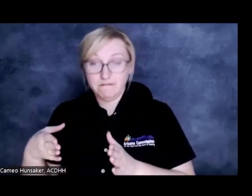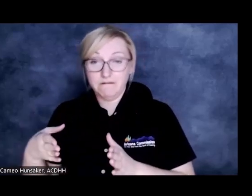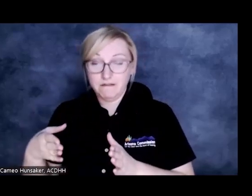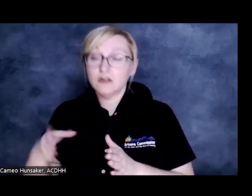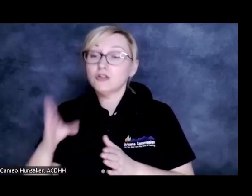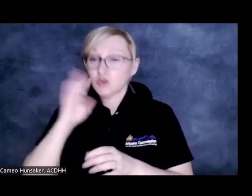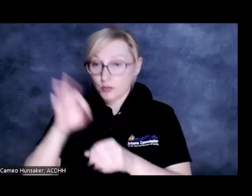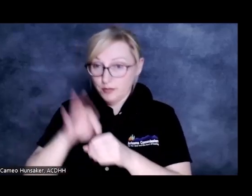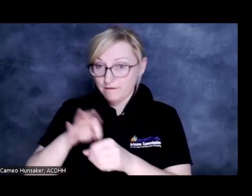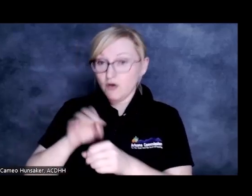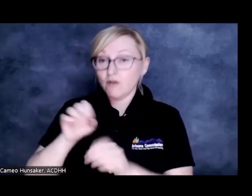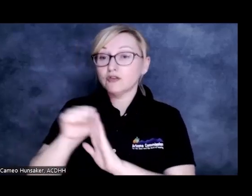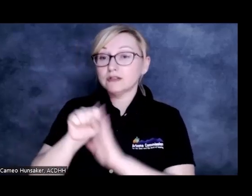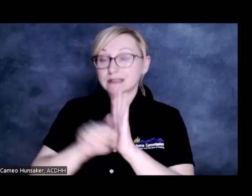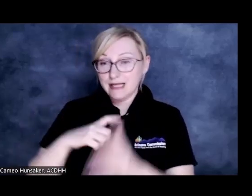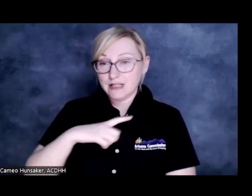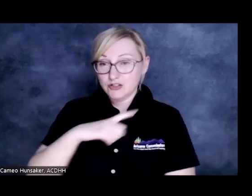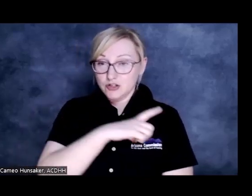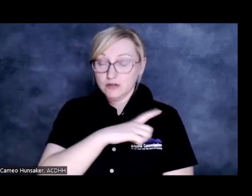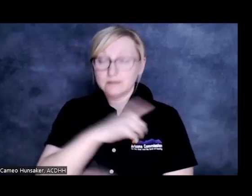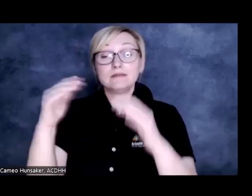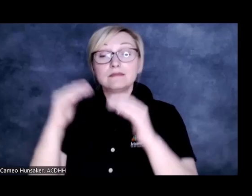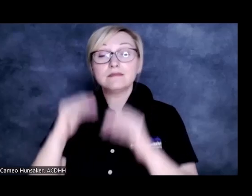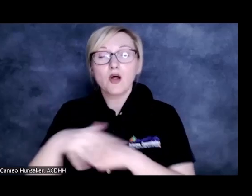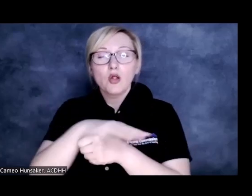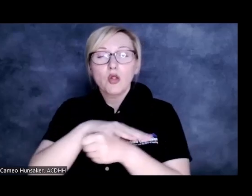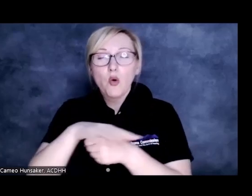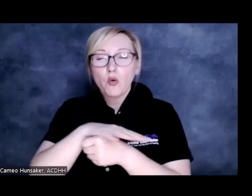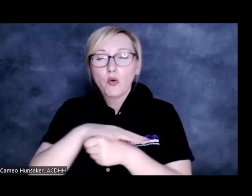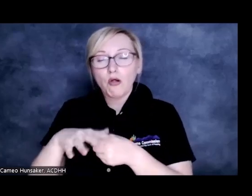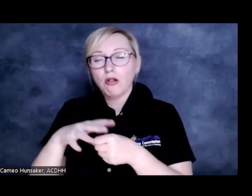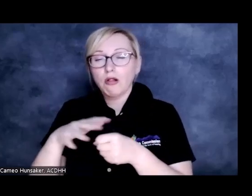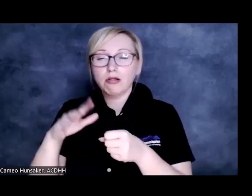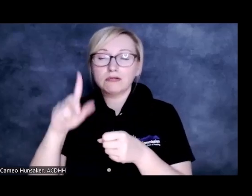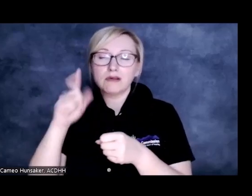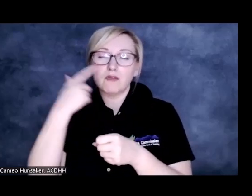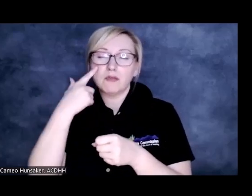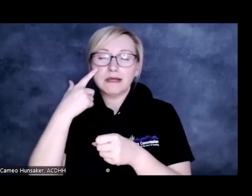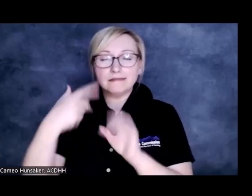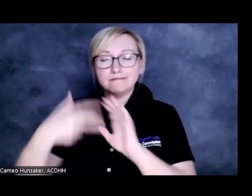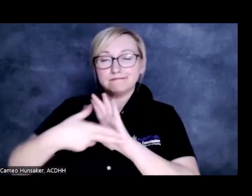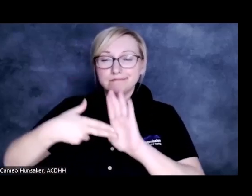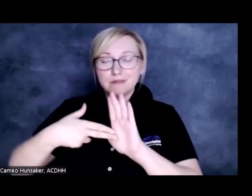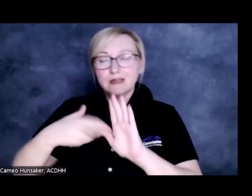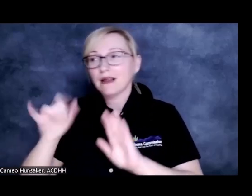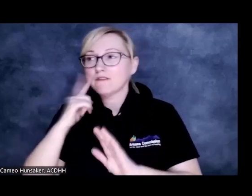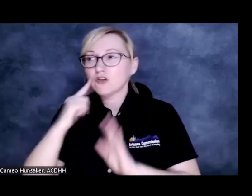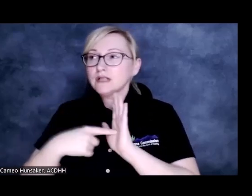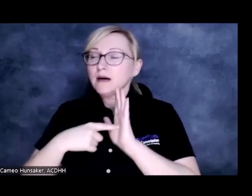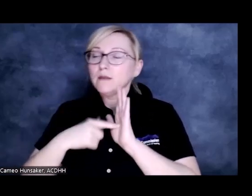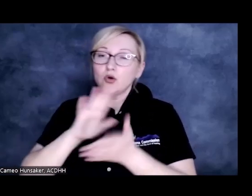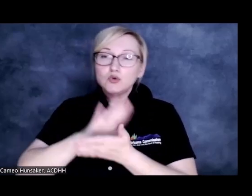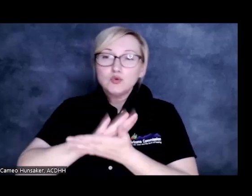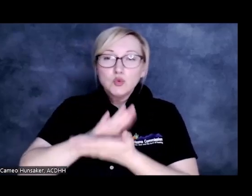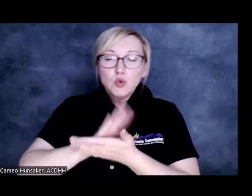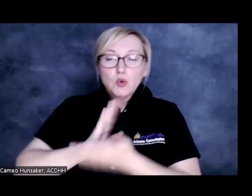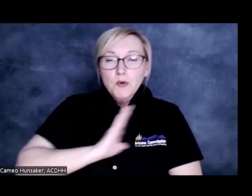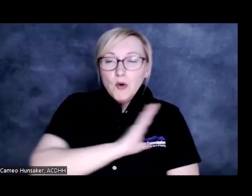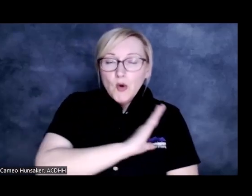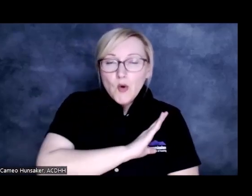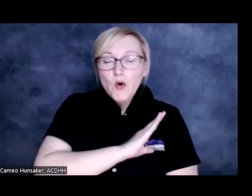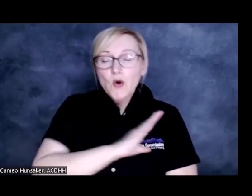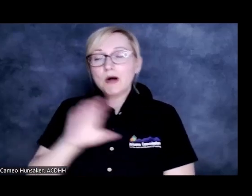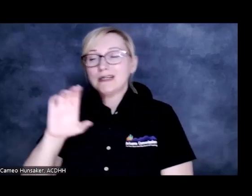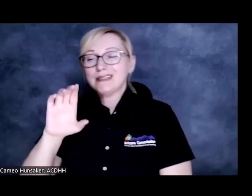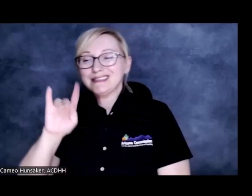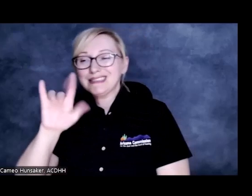legislator. And then we have local offices. So there could be additional local offices such as school board or city